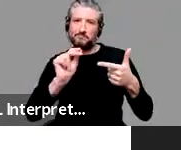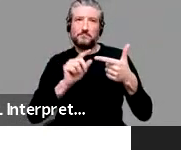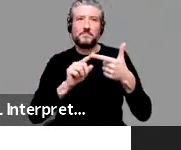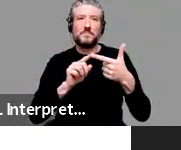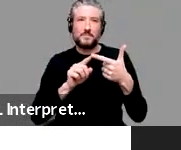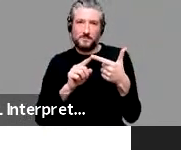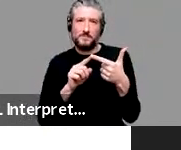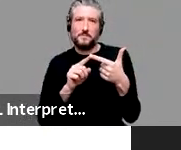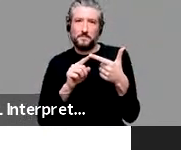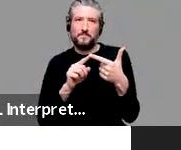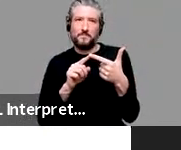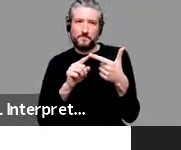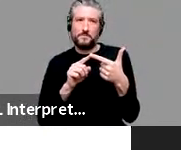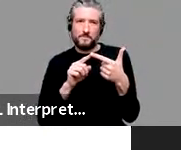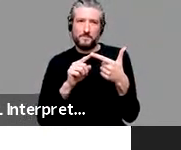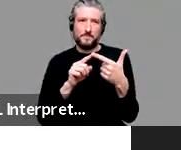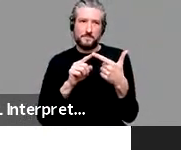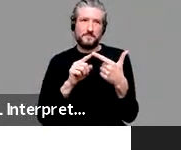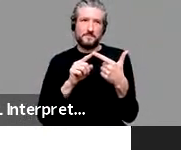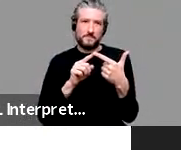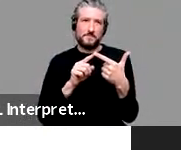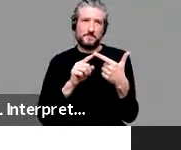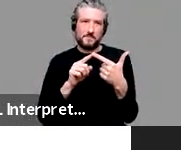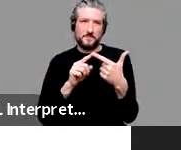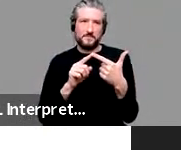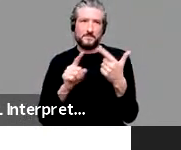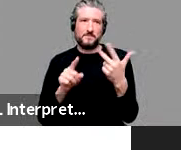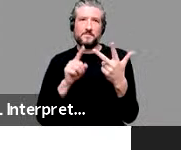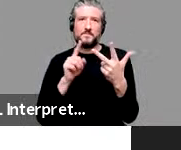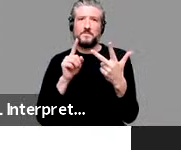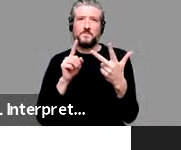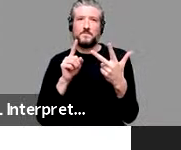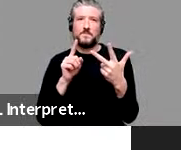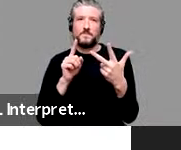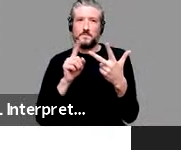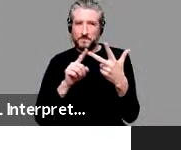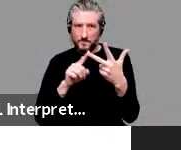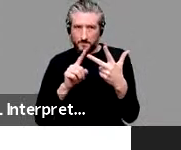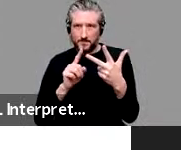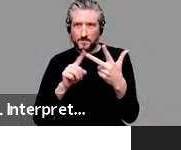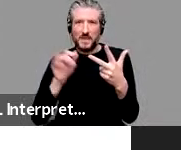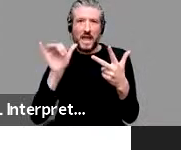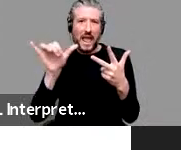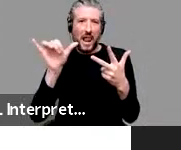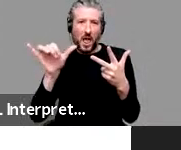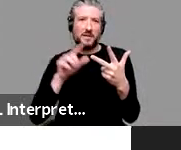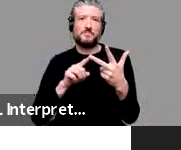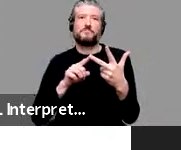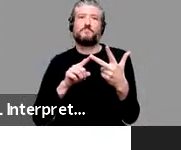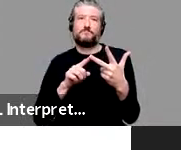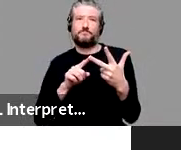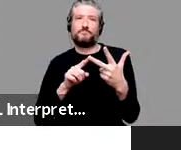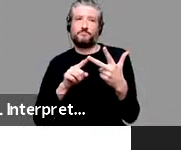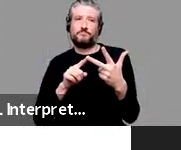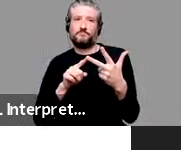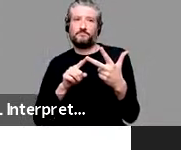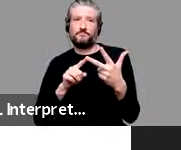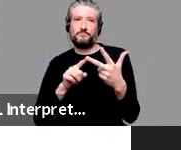highway and sneezed his way into the hind end of a truck. The airline industry could be coveted for years.